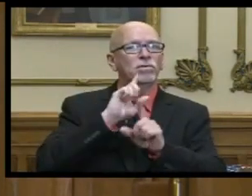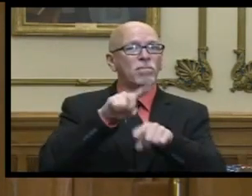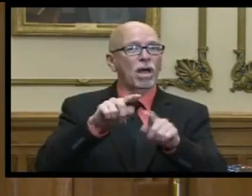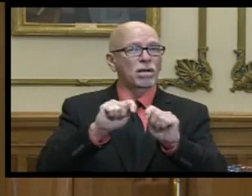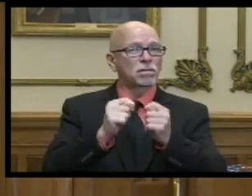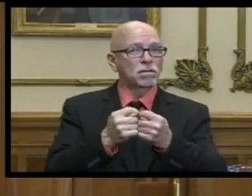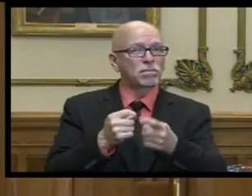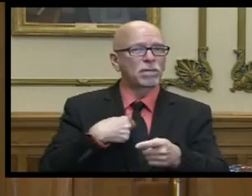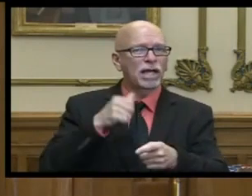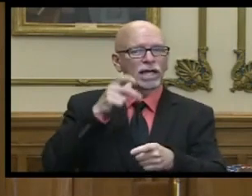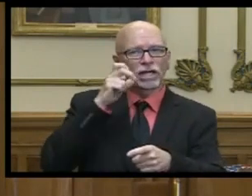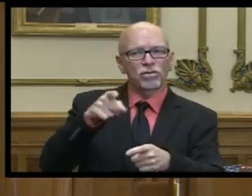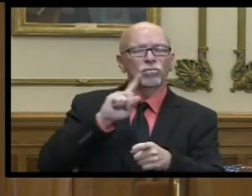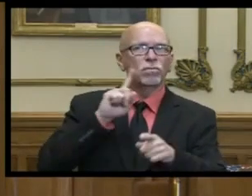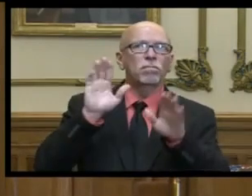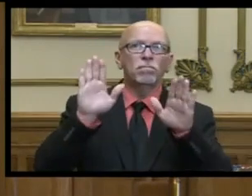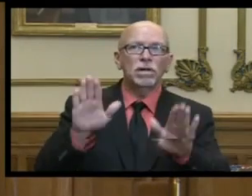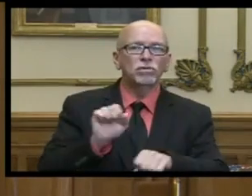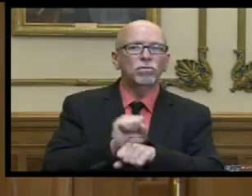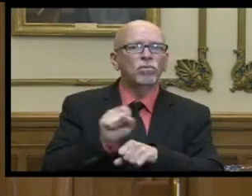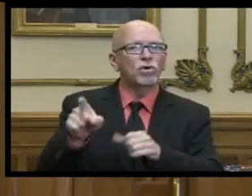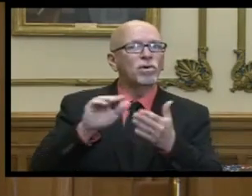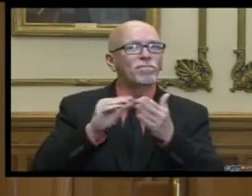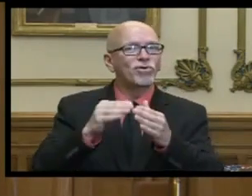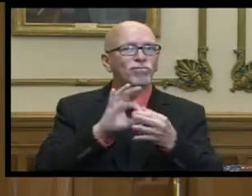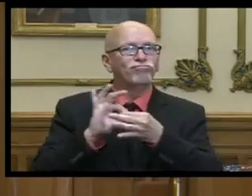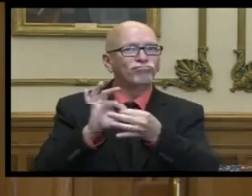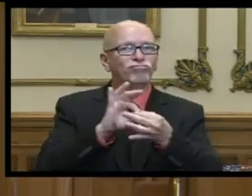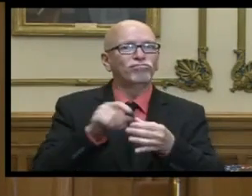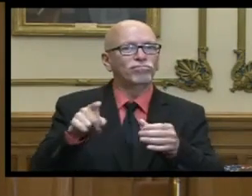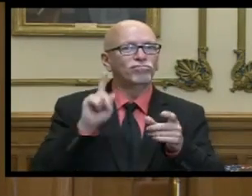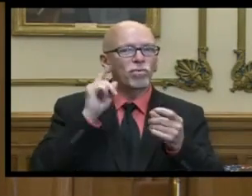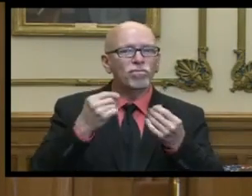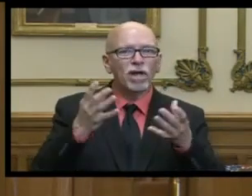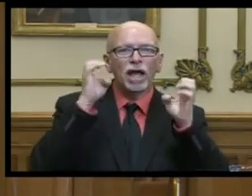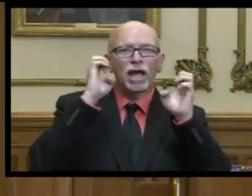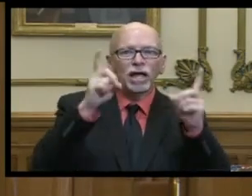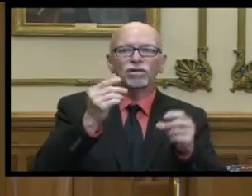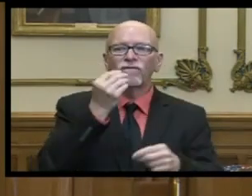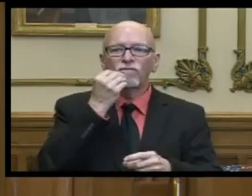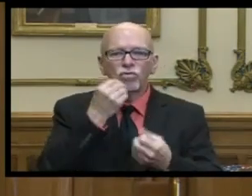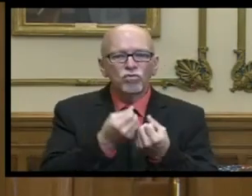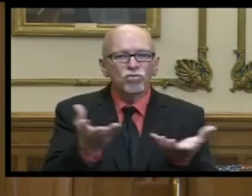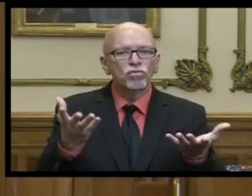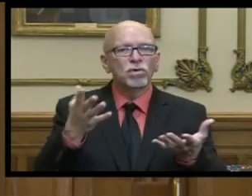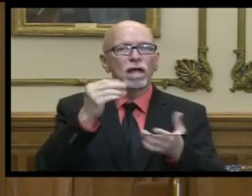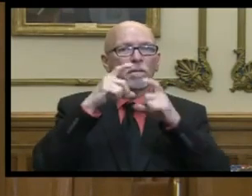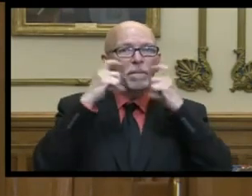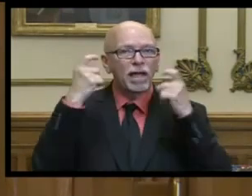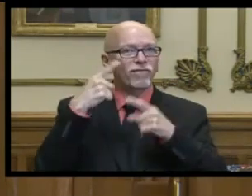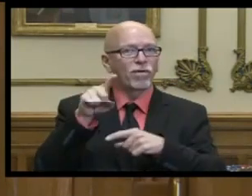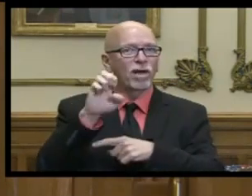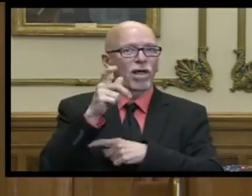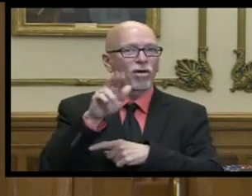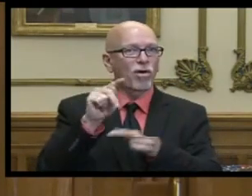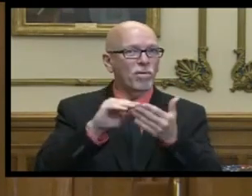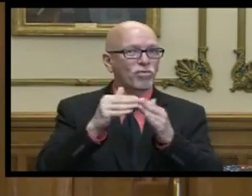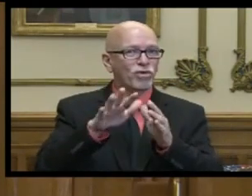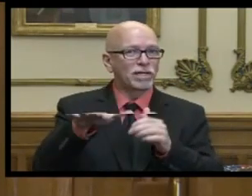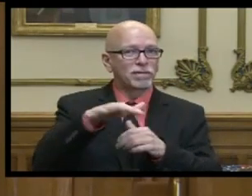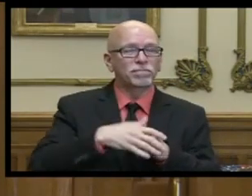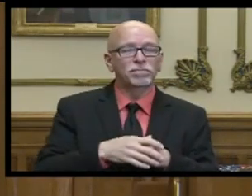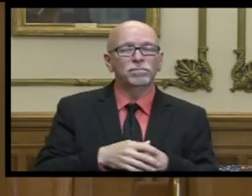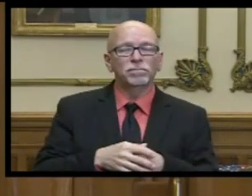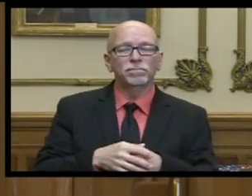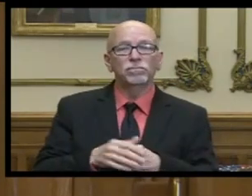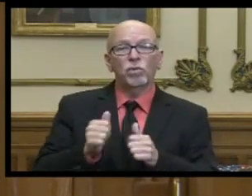and got to hear of the amazing work community partners have done to provide education food and mass to the elkhart community with